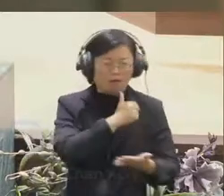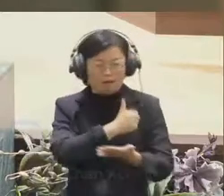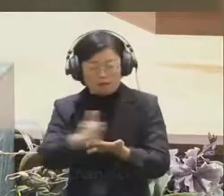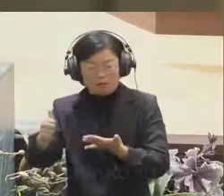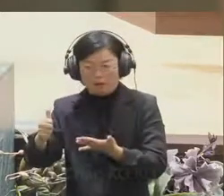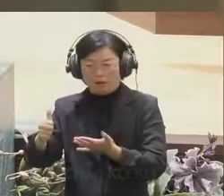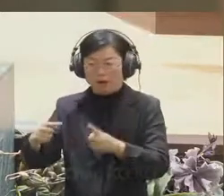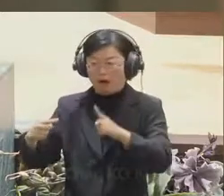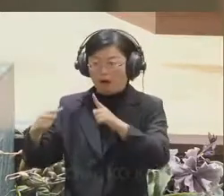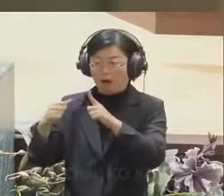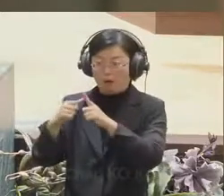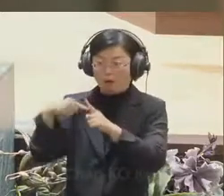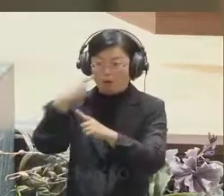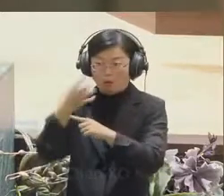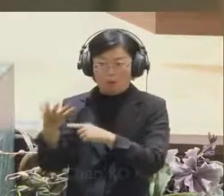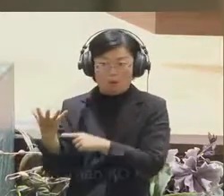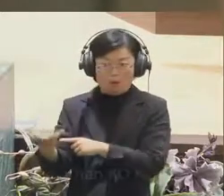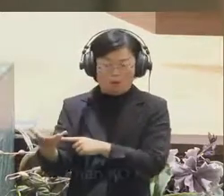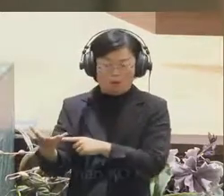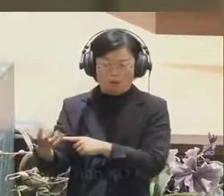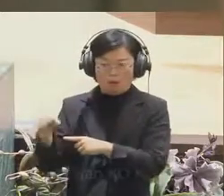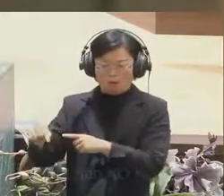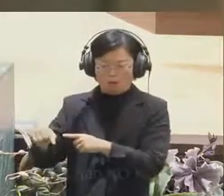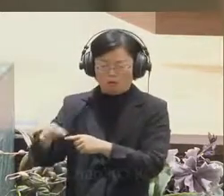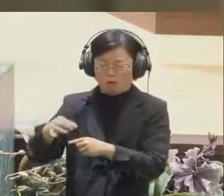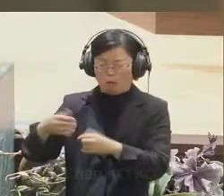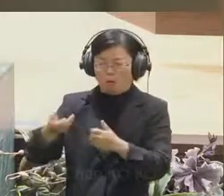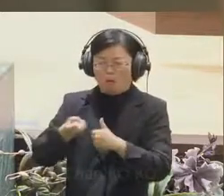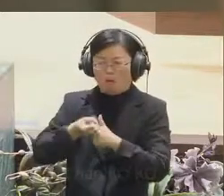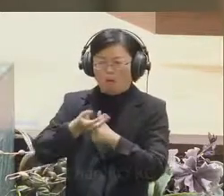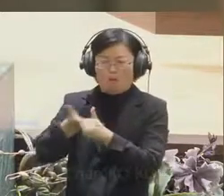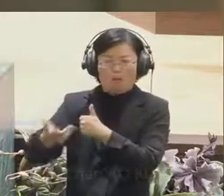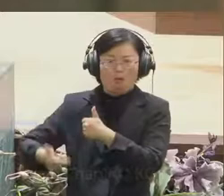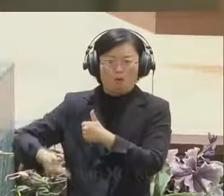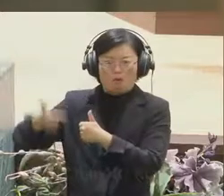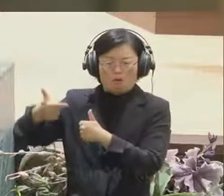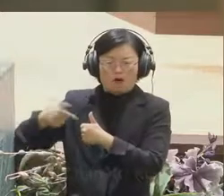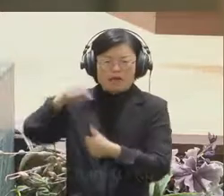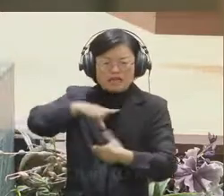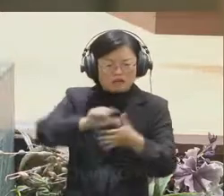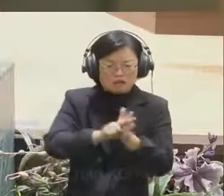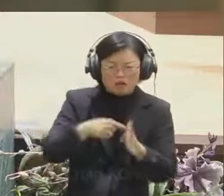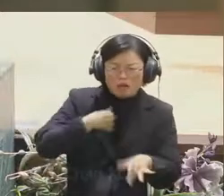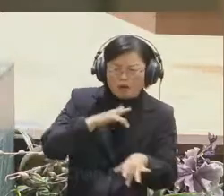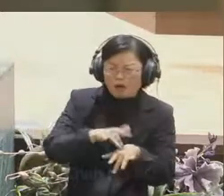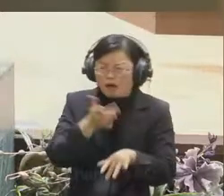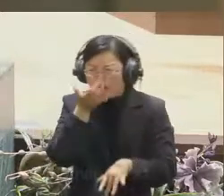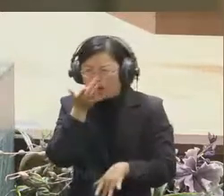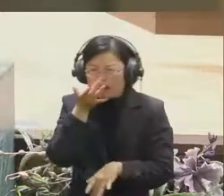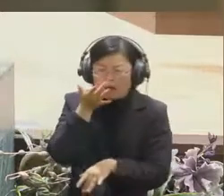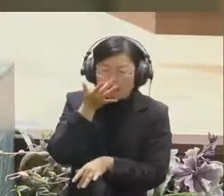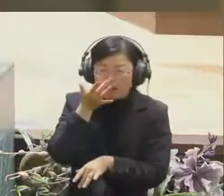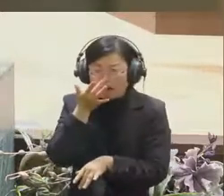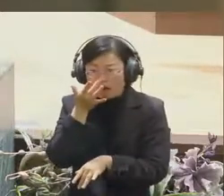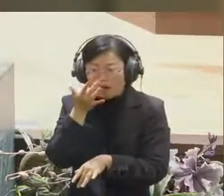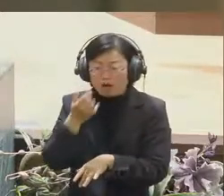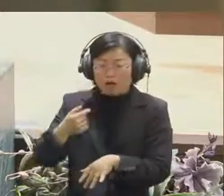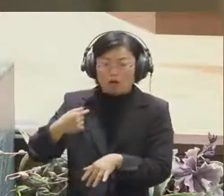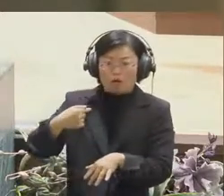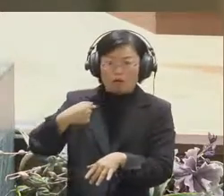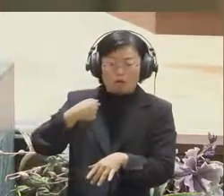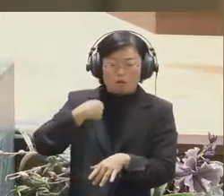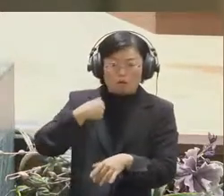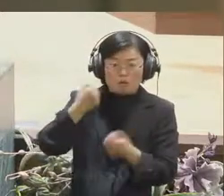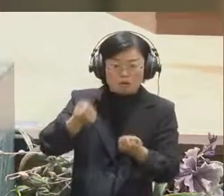coronavirus case number from different authoritieshealth institutions and media